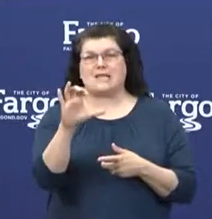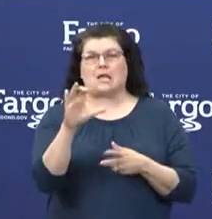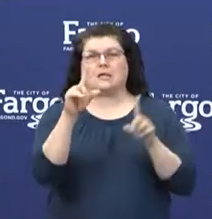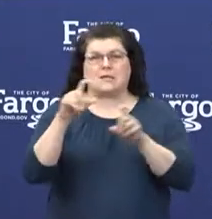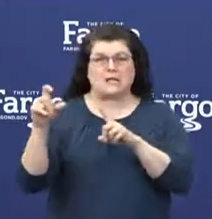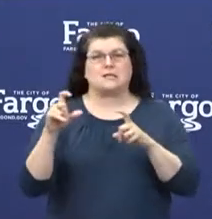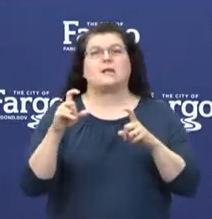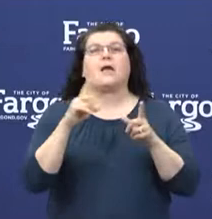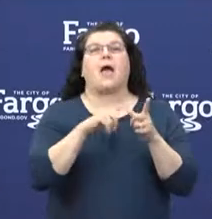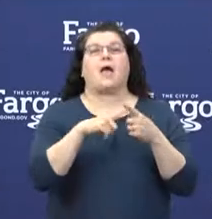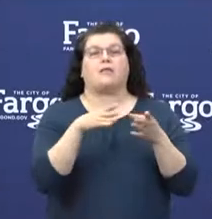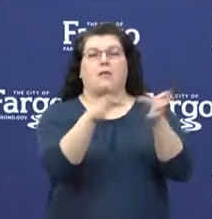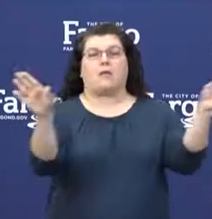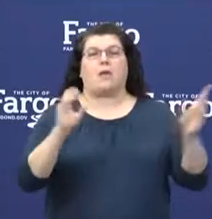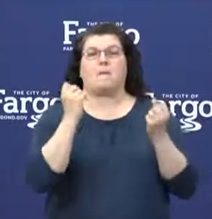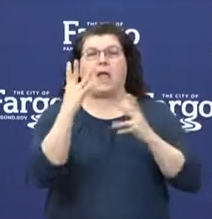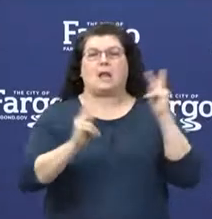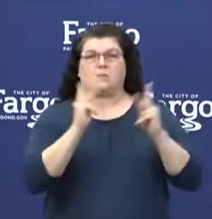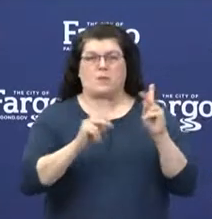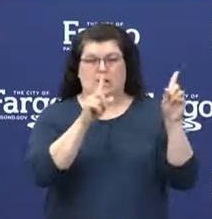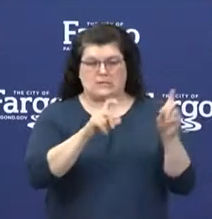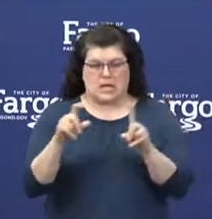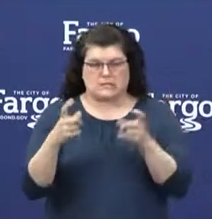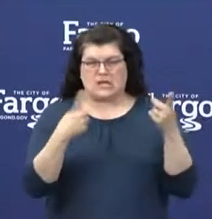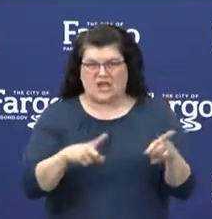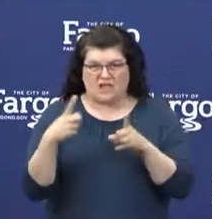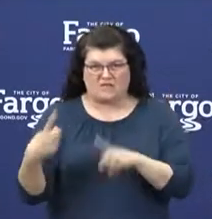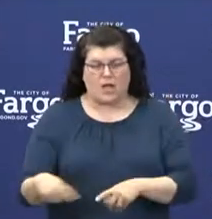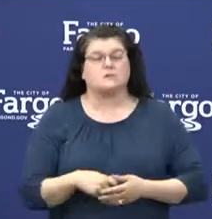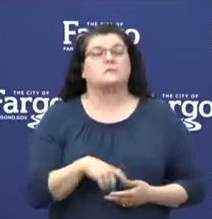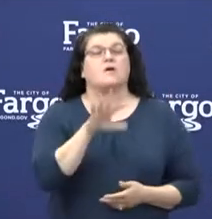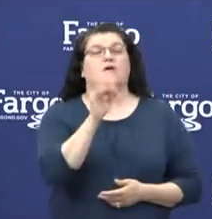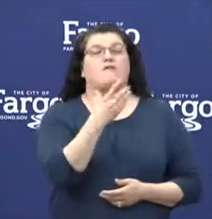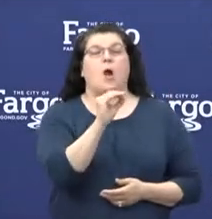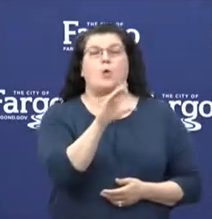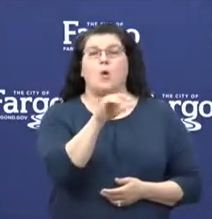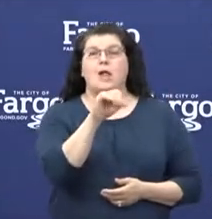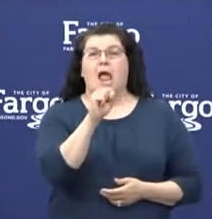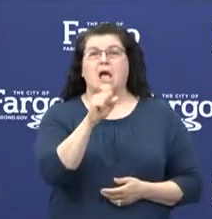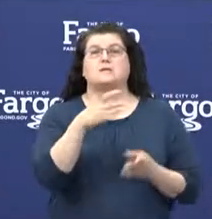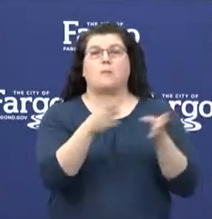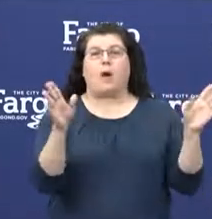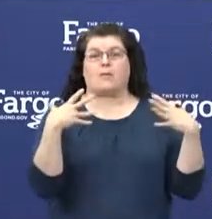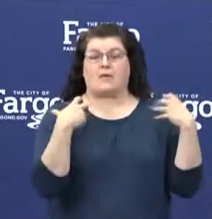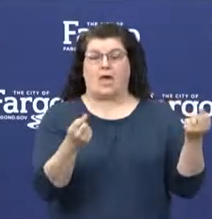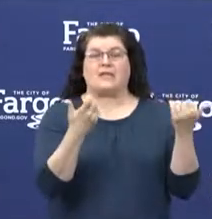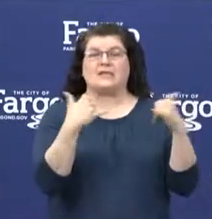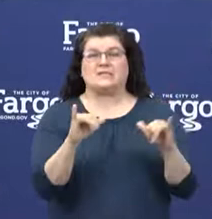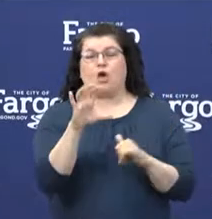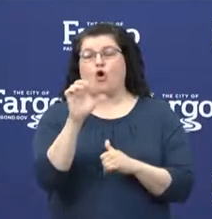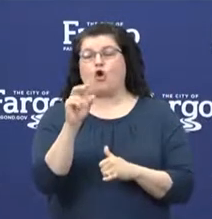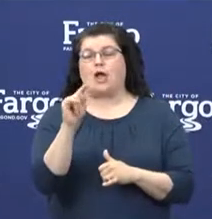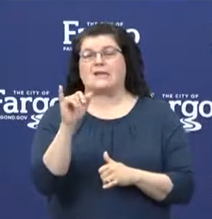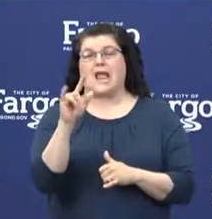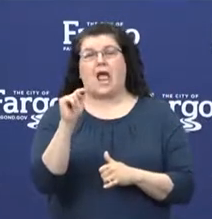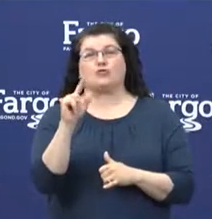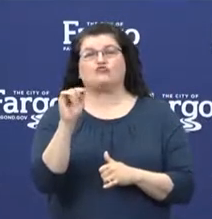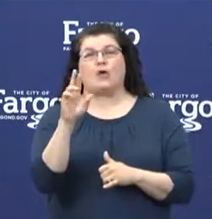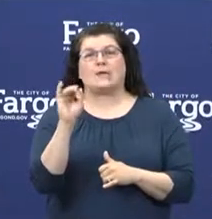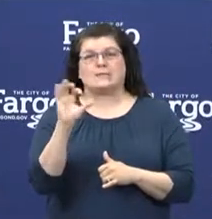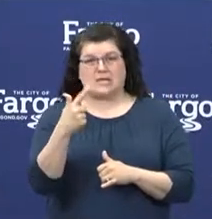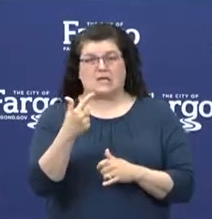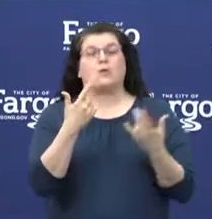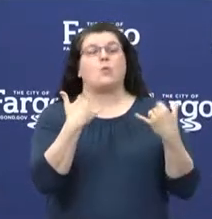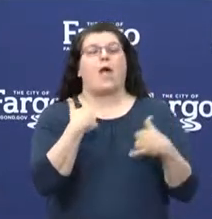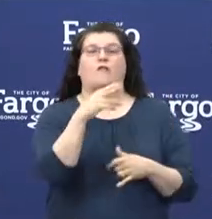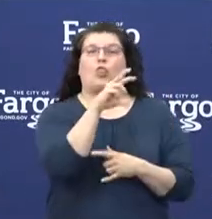public testing events. Fargo CAST Public Health continues to do contact tracing. We currently have over 30 staff assisting with